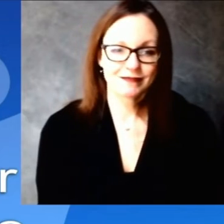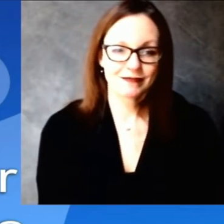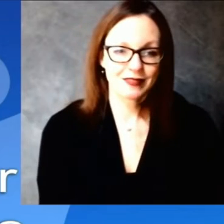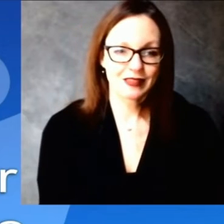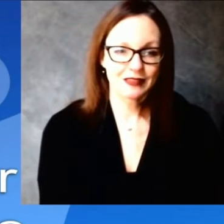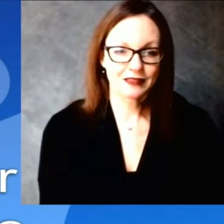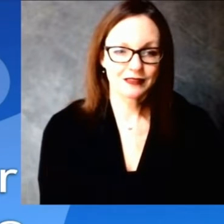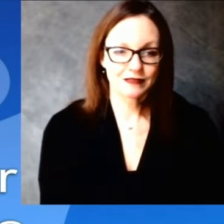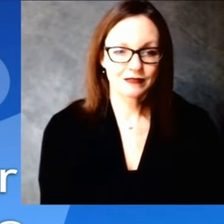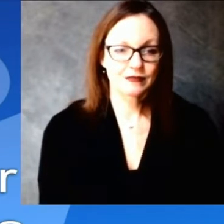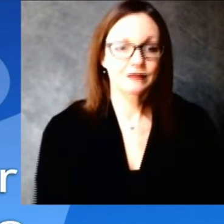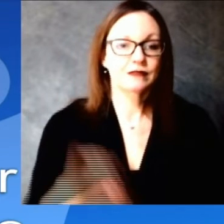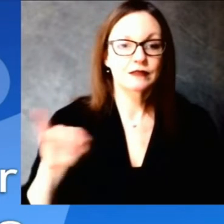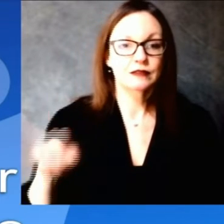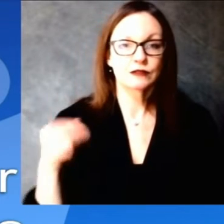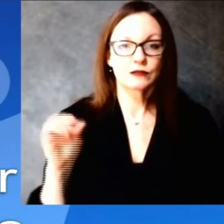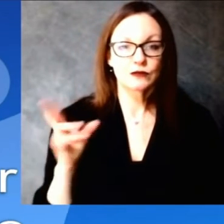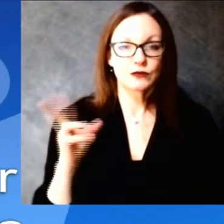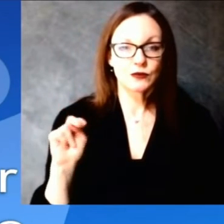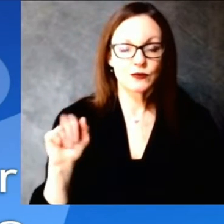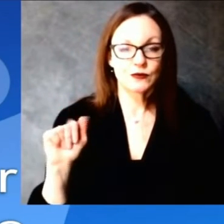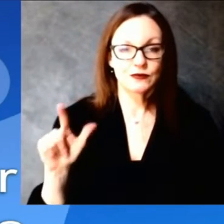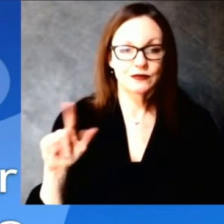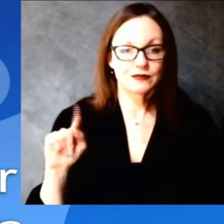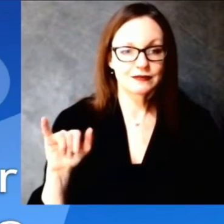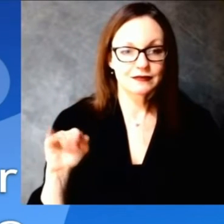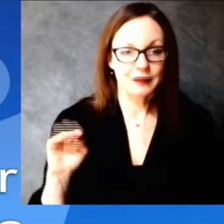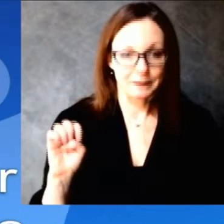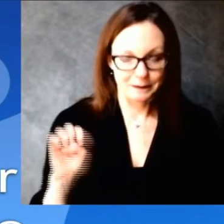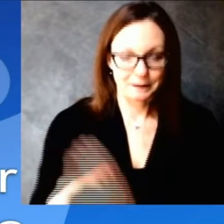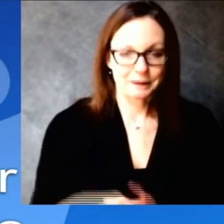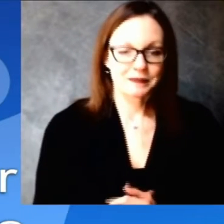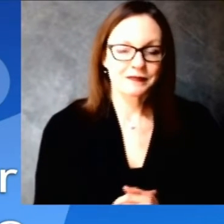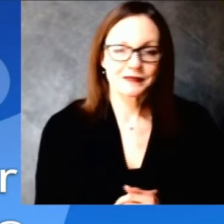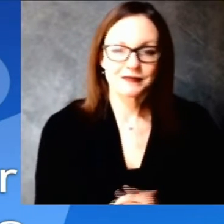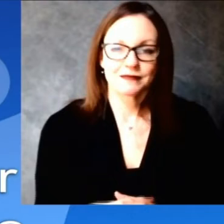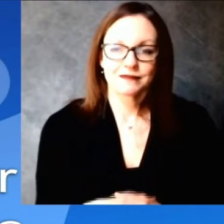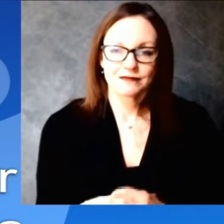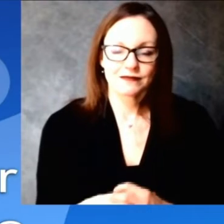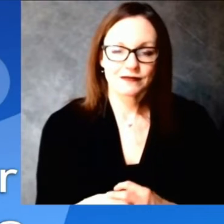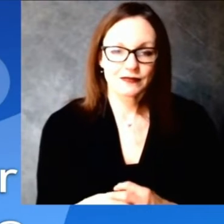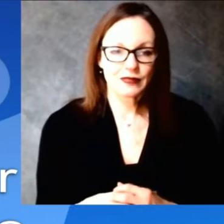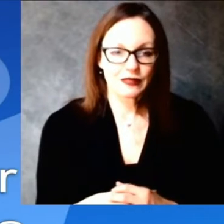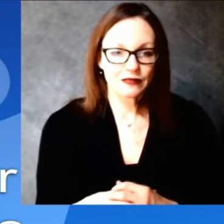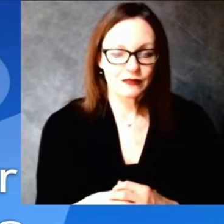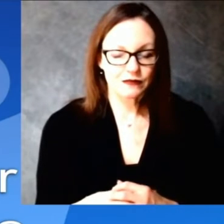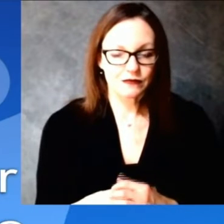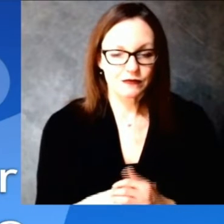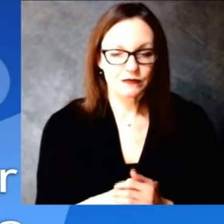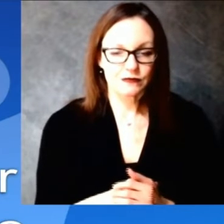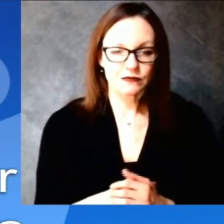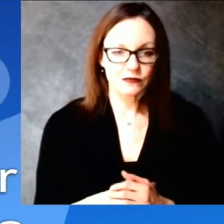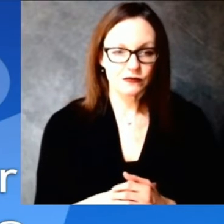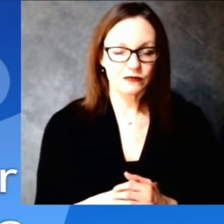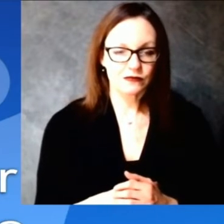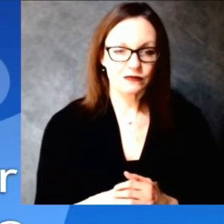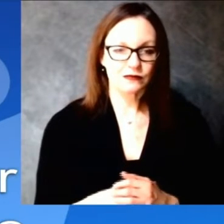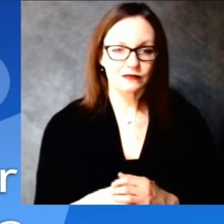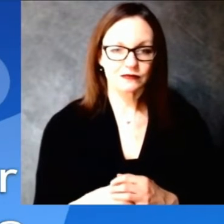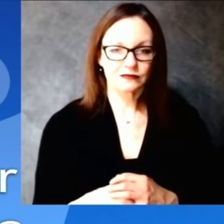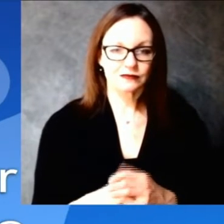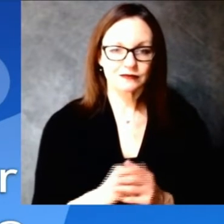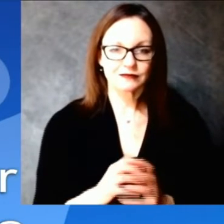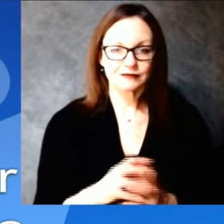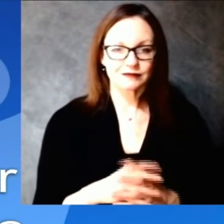rates of vaccination like uh ruskin and taylor with the more urban counties like you're seeing kenosha or milwaukee being more towards the middle but dane is an outlier with a